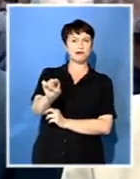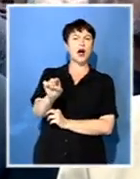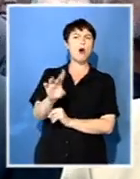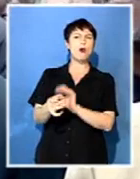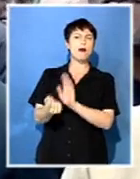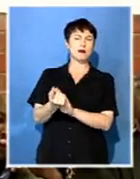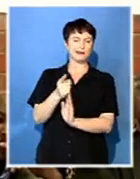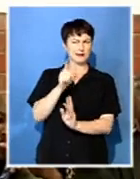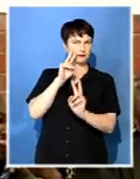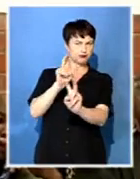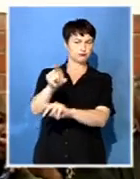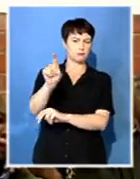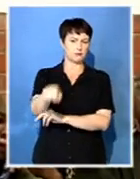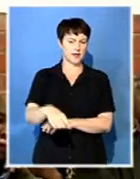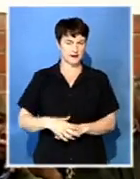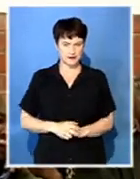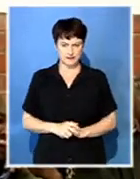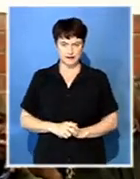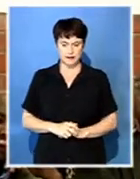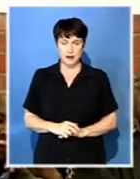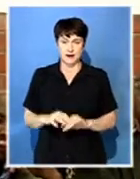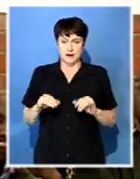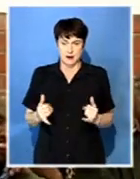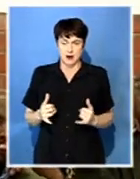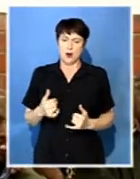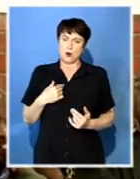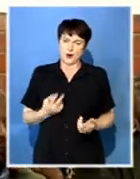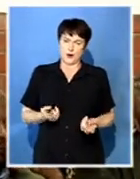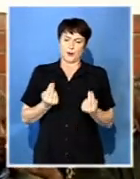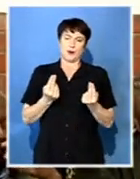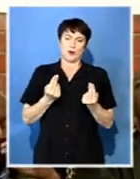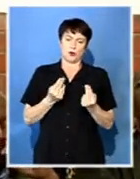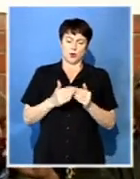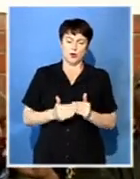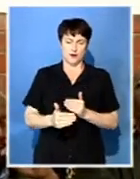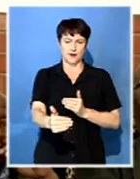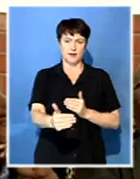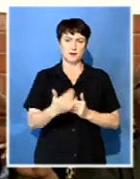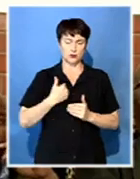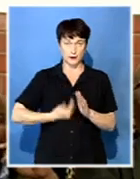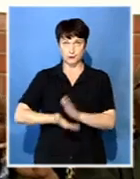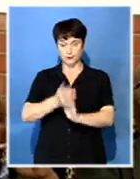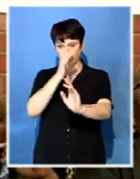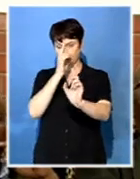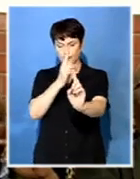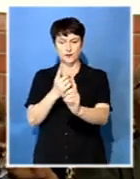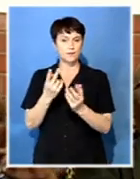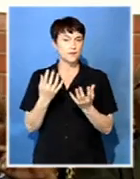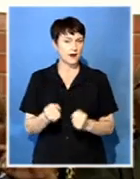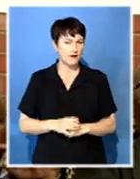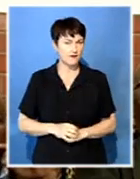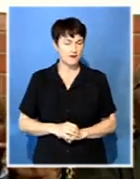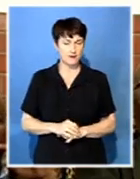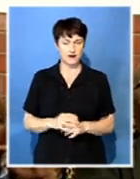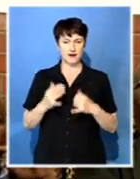of the ANC. We have entered a new phase as the African National Congress. We have entered a